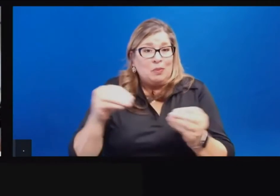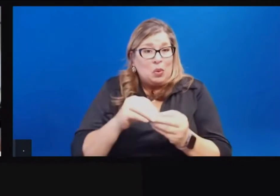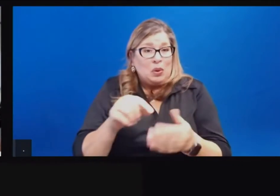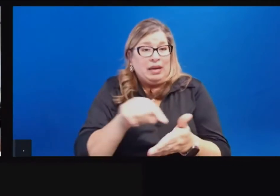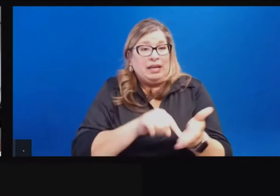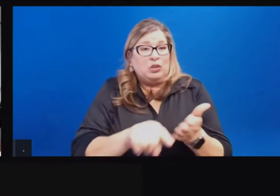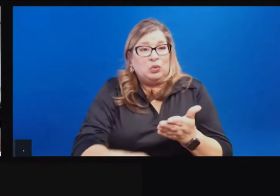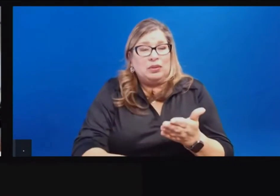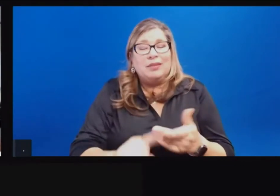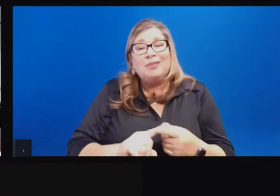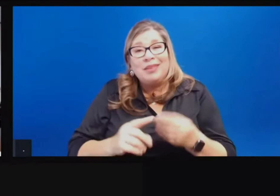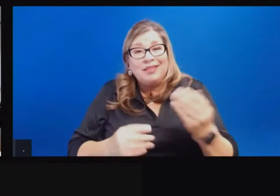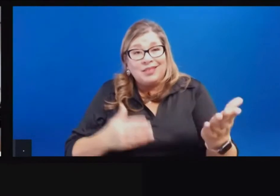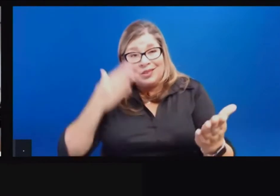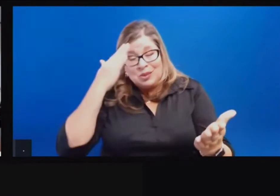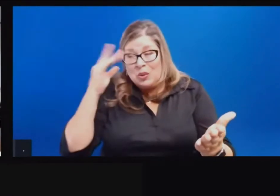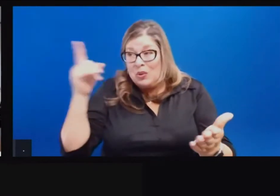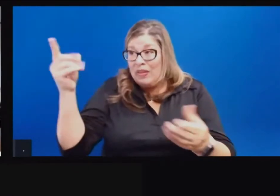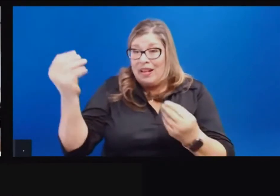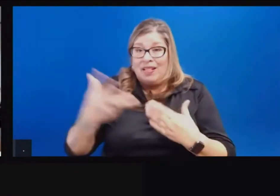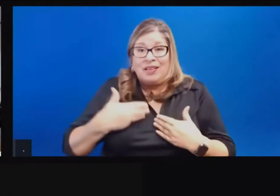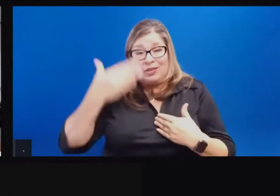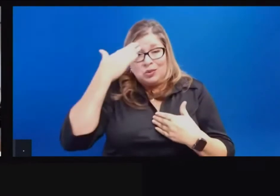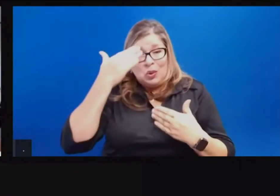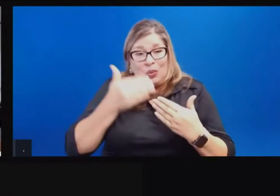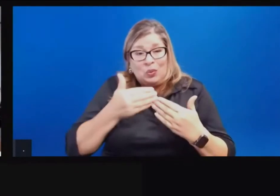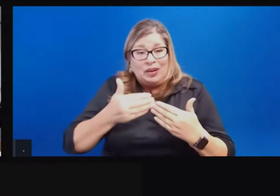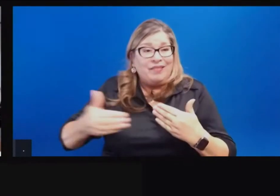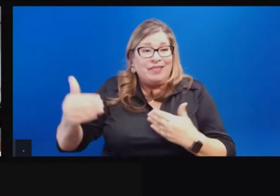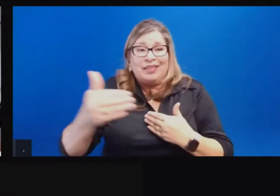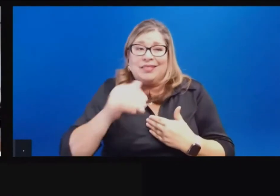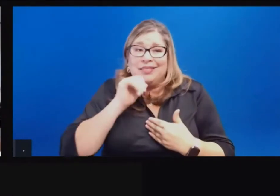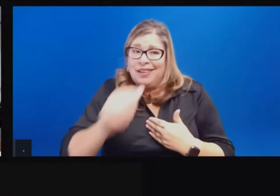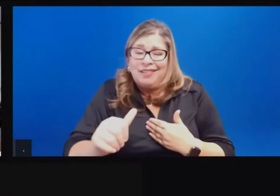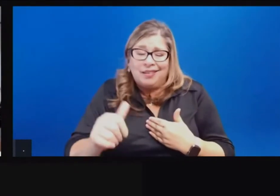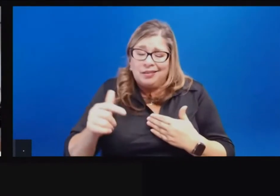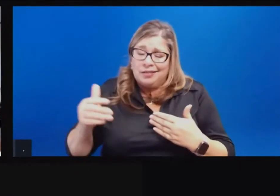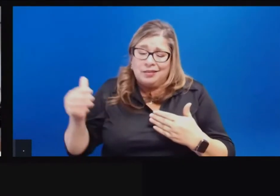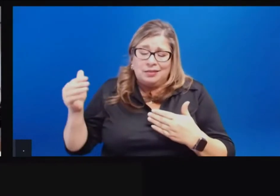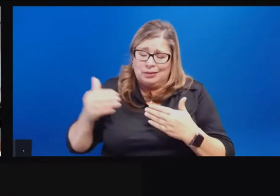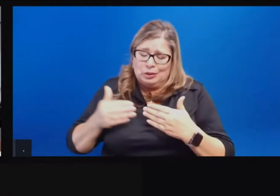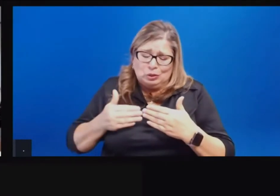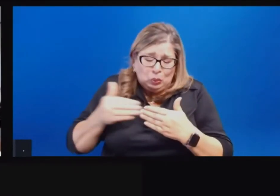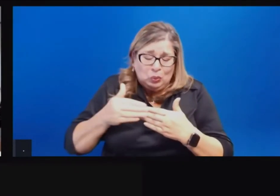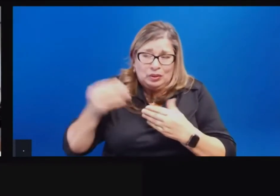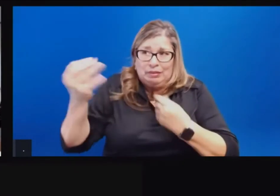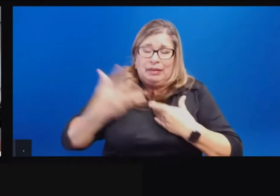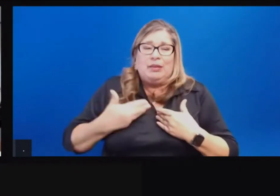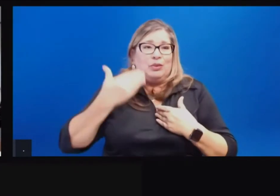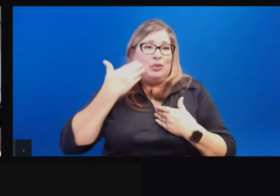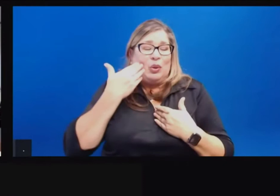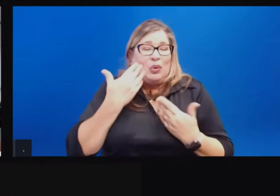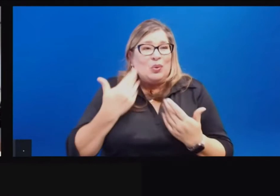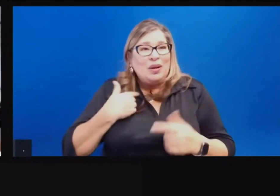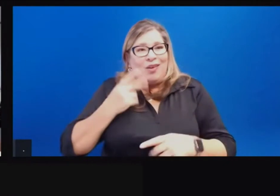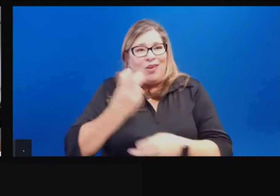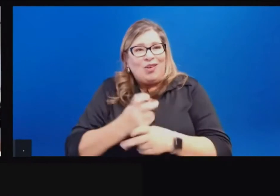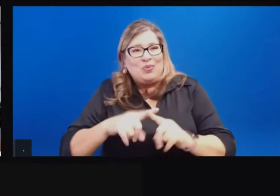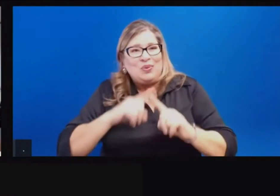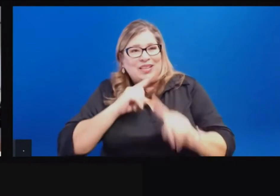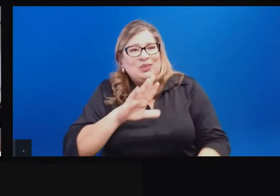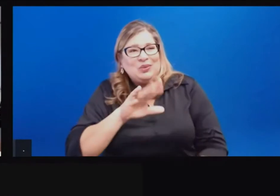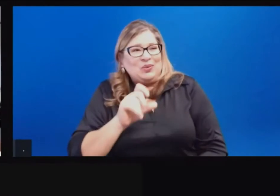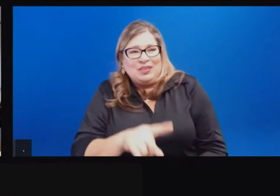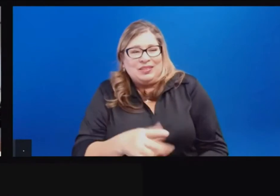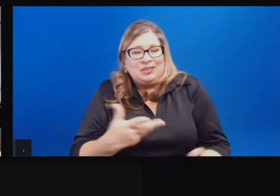that process is a very short notification period. And so, um, answering that question is difficult to do. Um, we don't, cause we don't know at this moment how